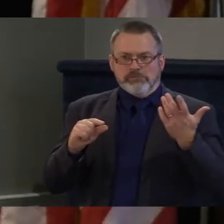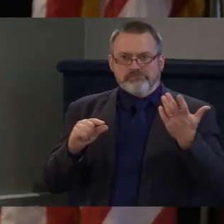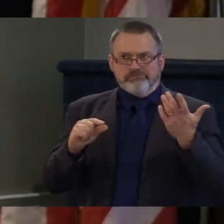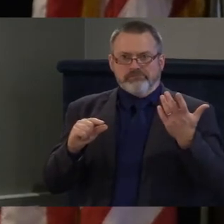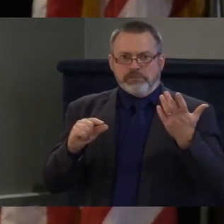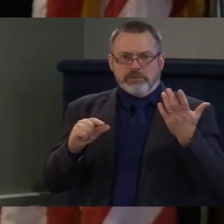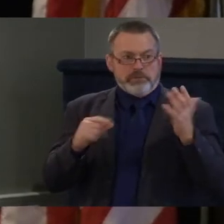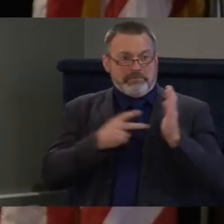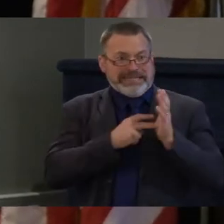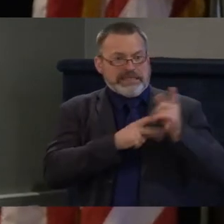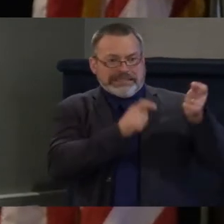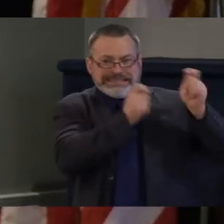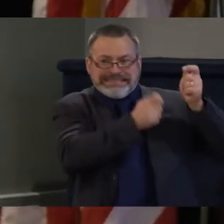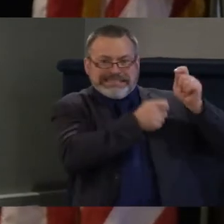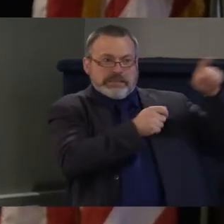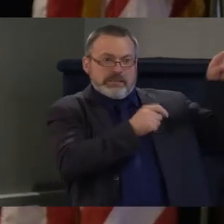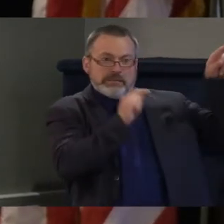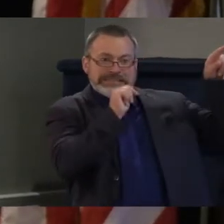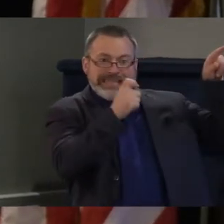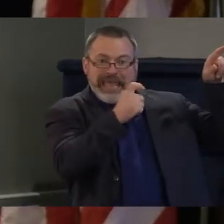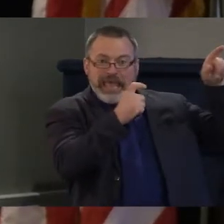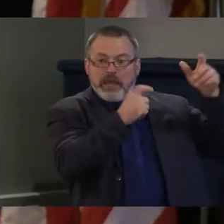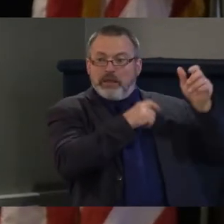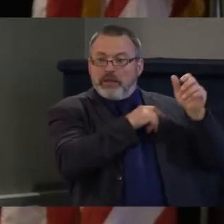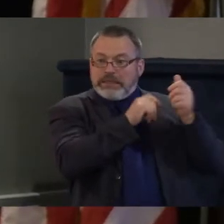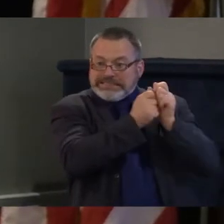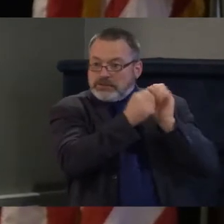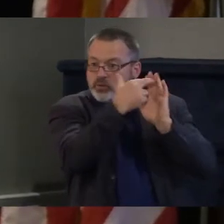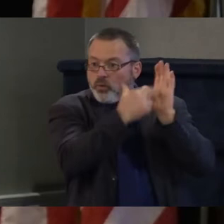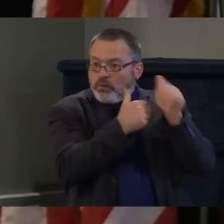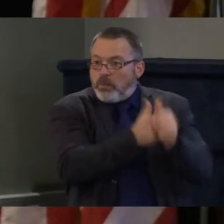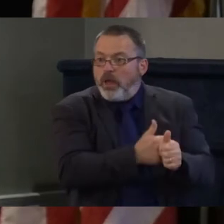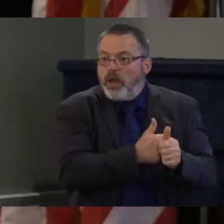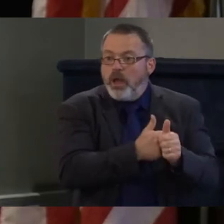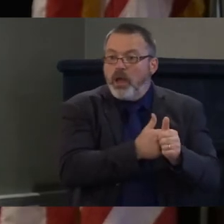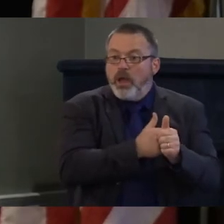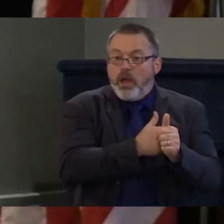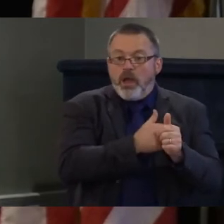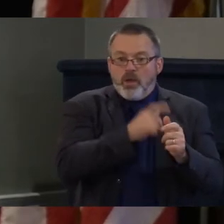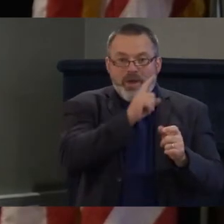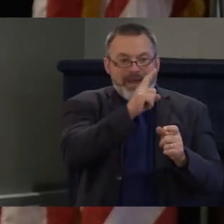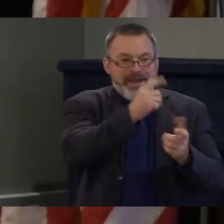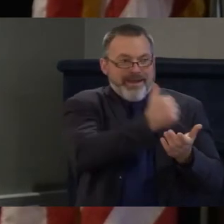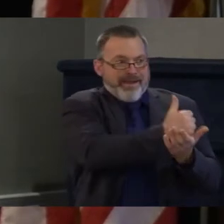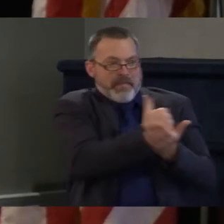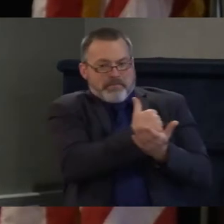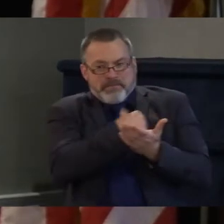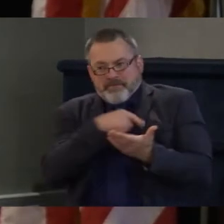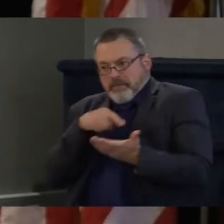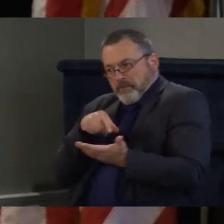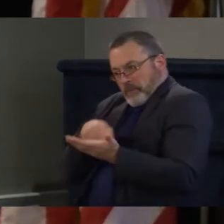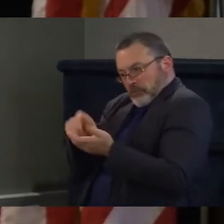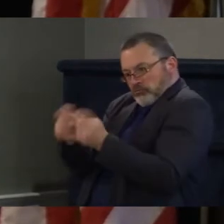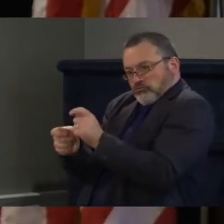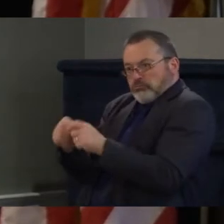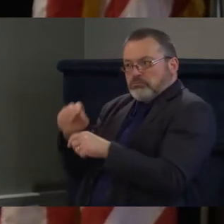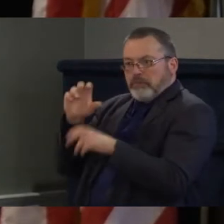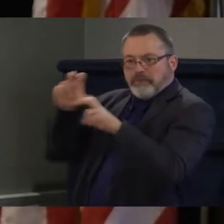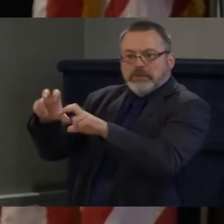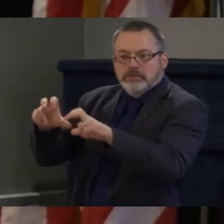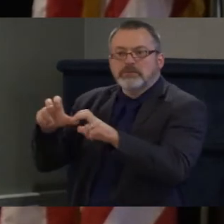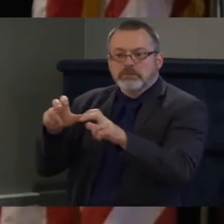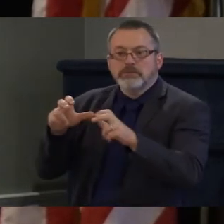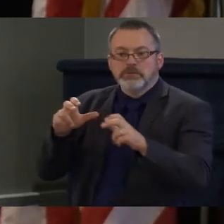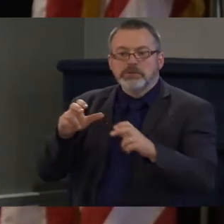and we also rent. We have an affordable housing unit that we rent to folks who were previously incarcerated